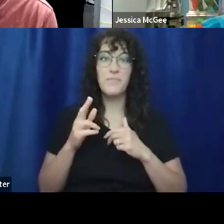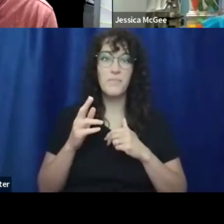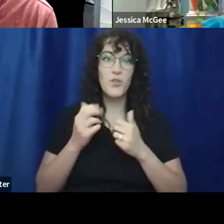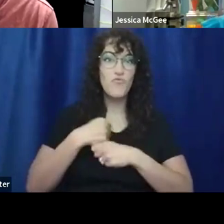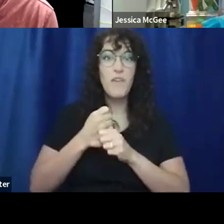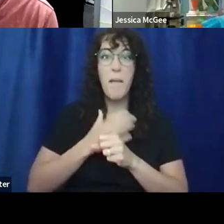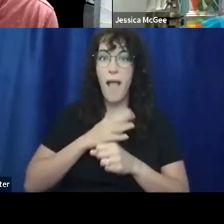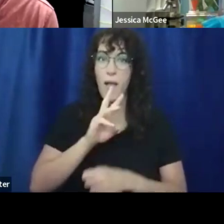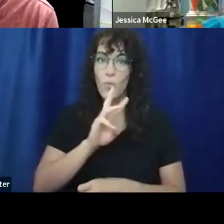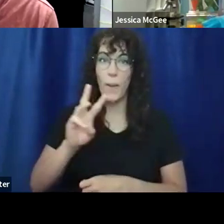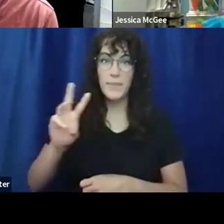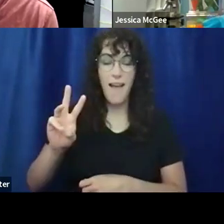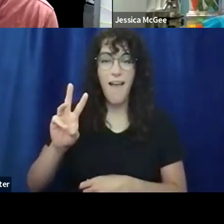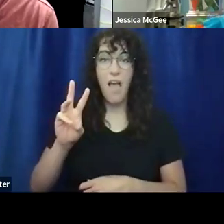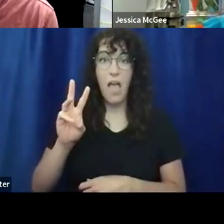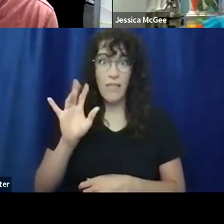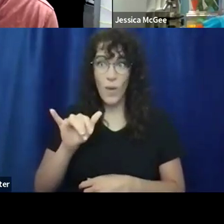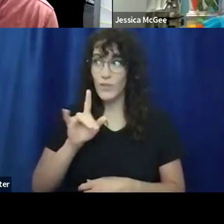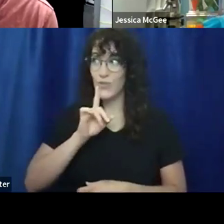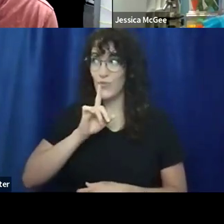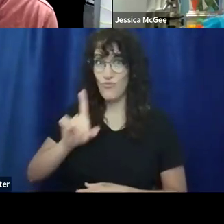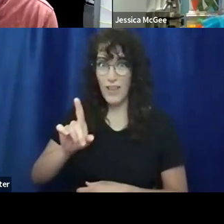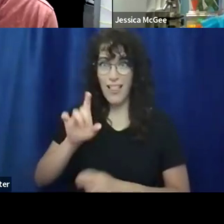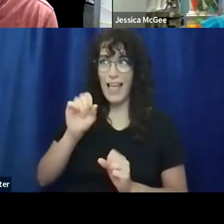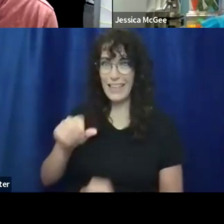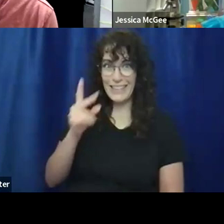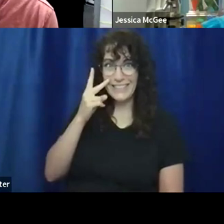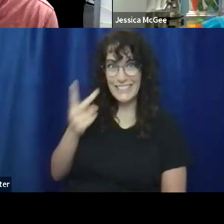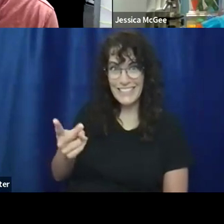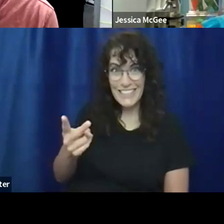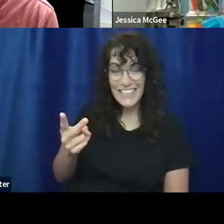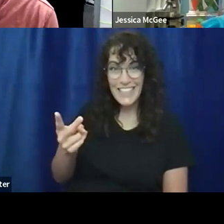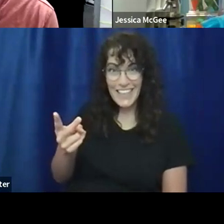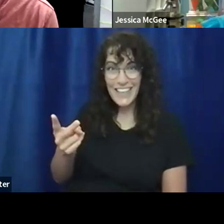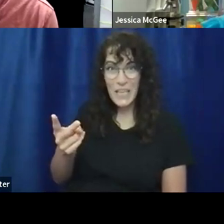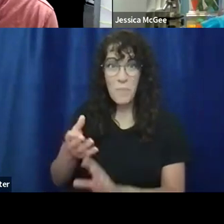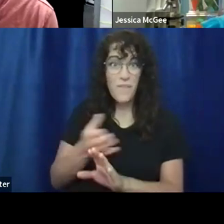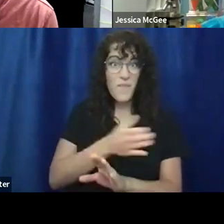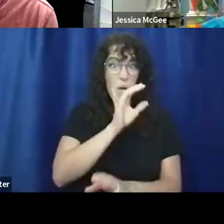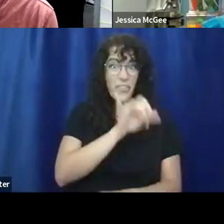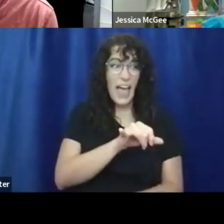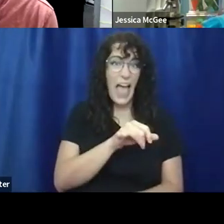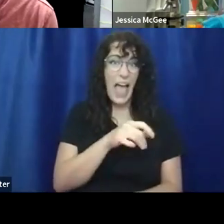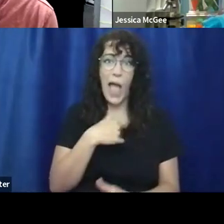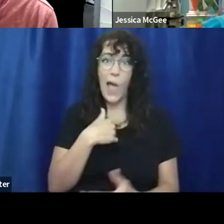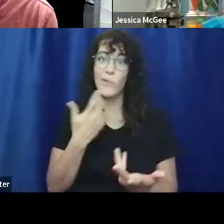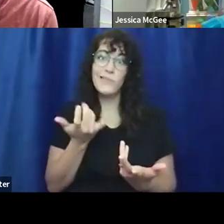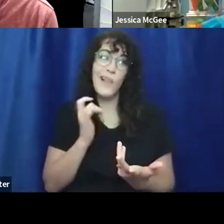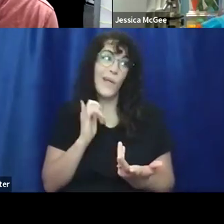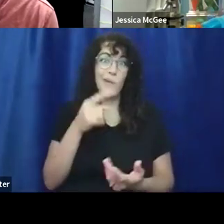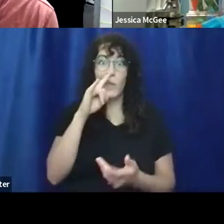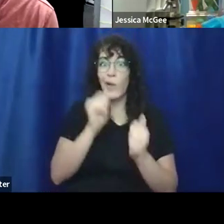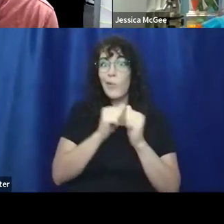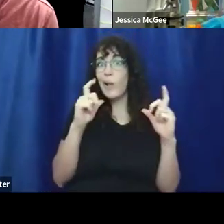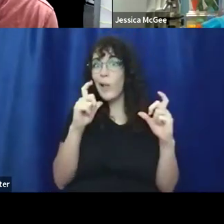this was actually something that was real and was tangible before that, I was just kind of a kid with a camera or a kid